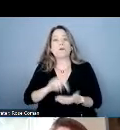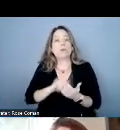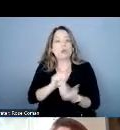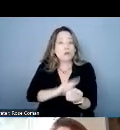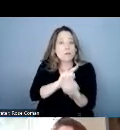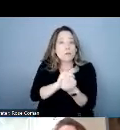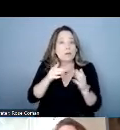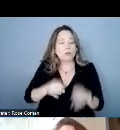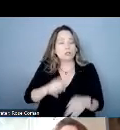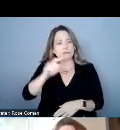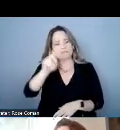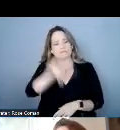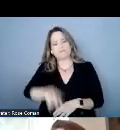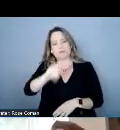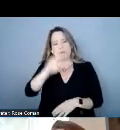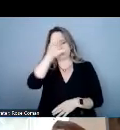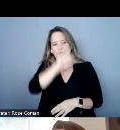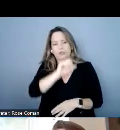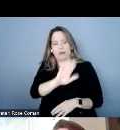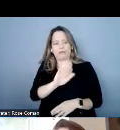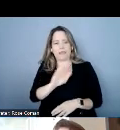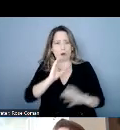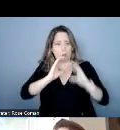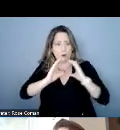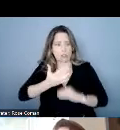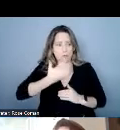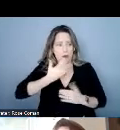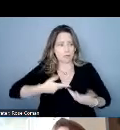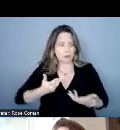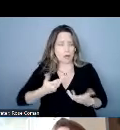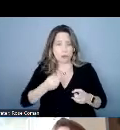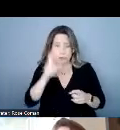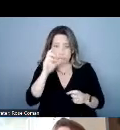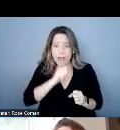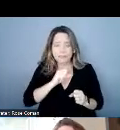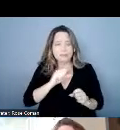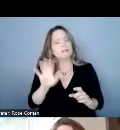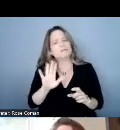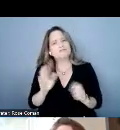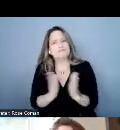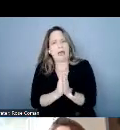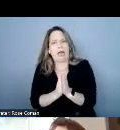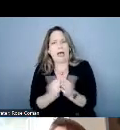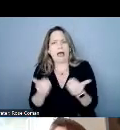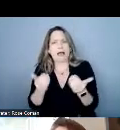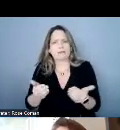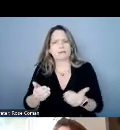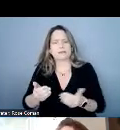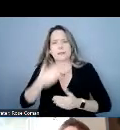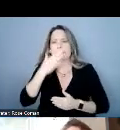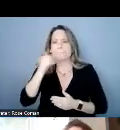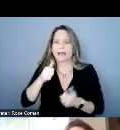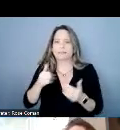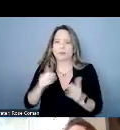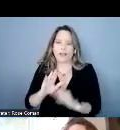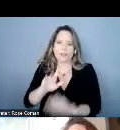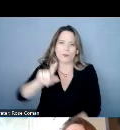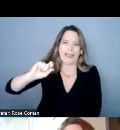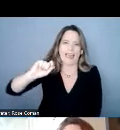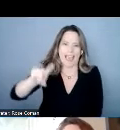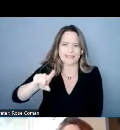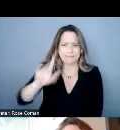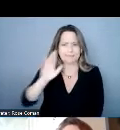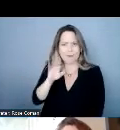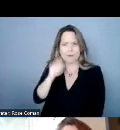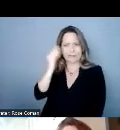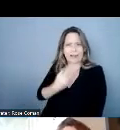preference you can absolutely ask and that's the best way to go about it ask and they'll tell you an